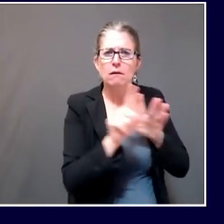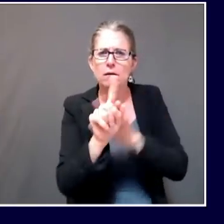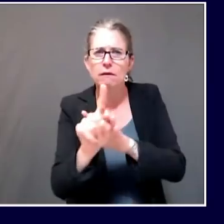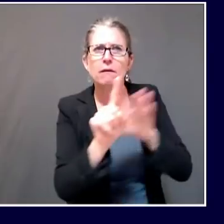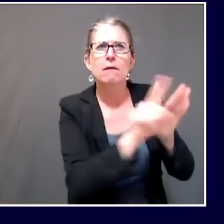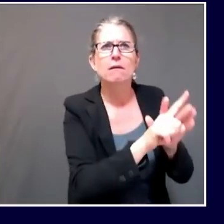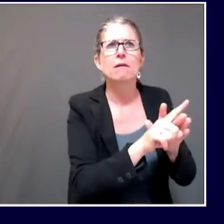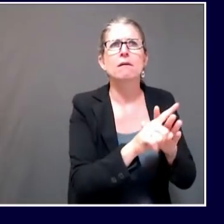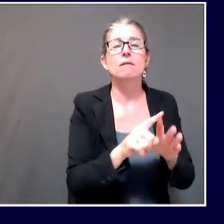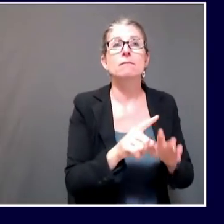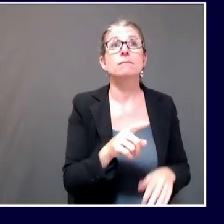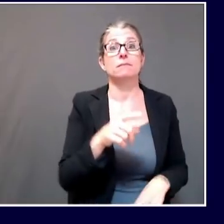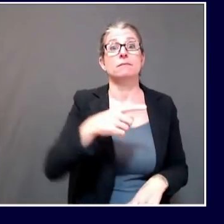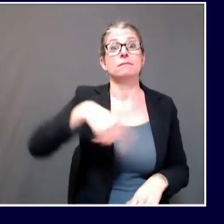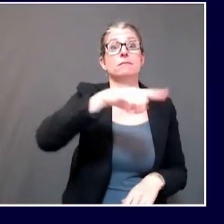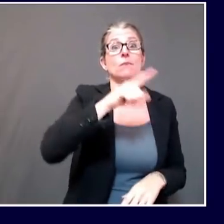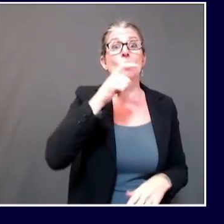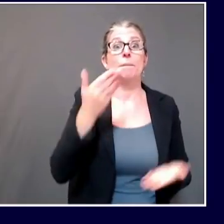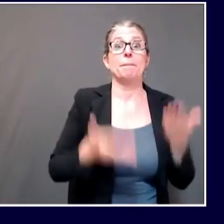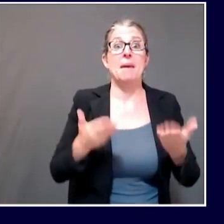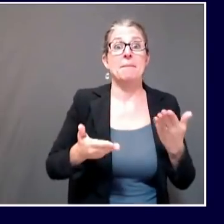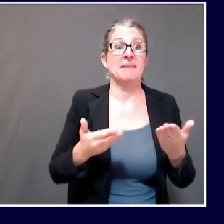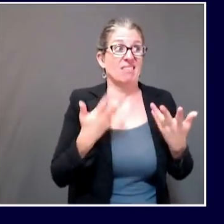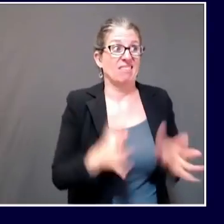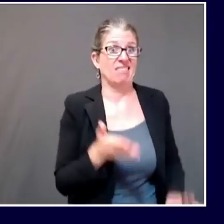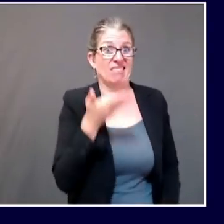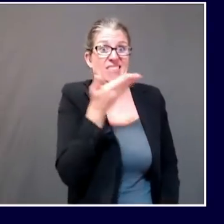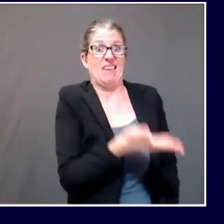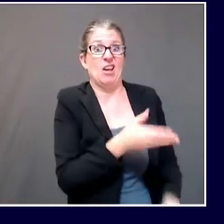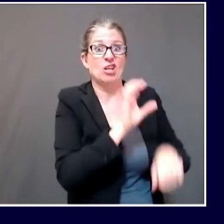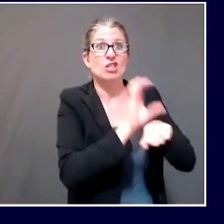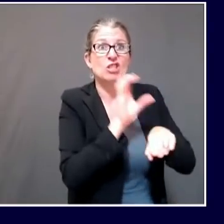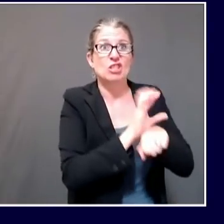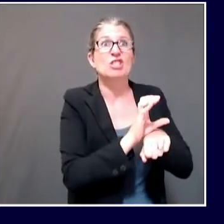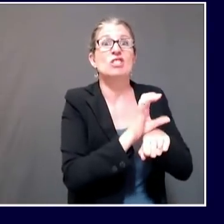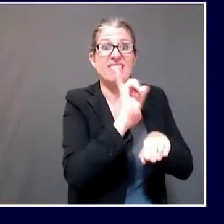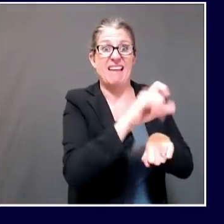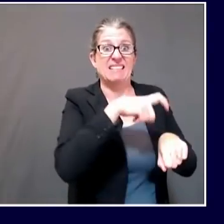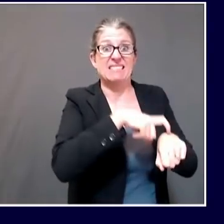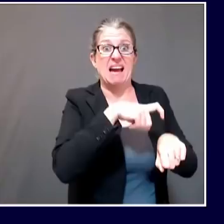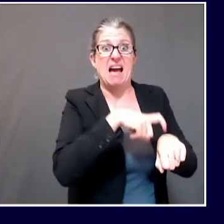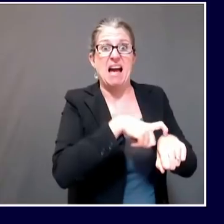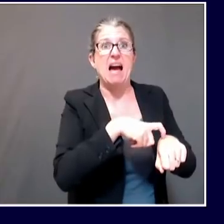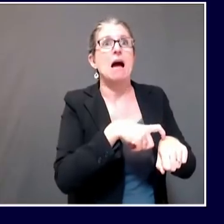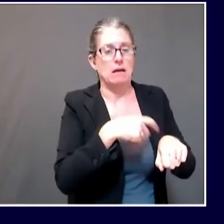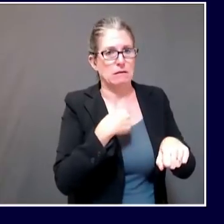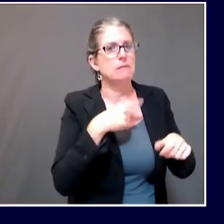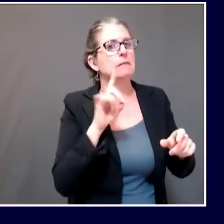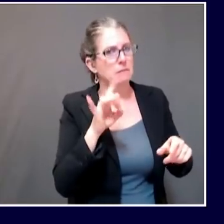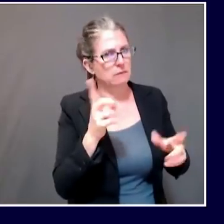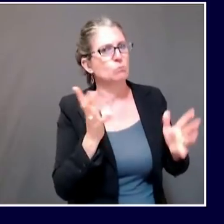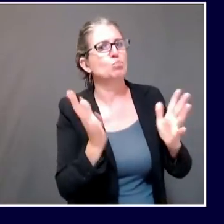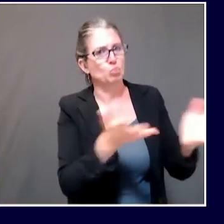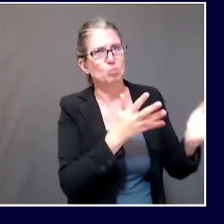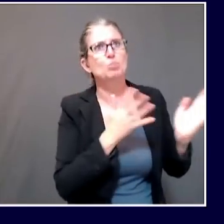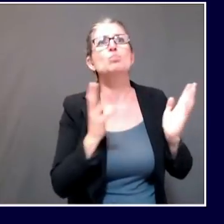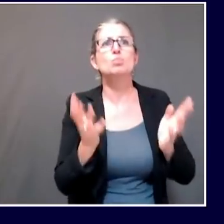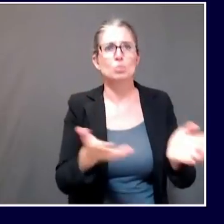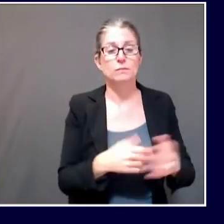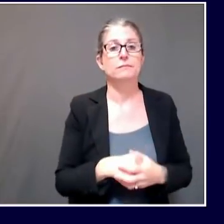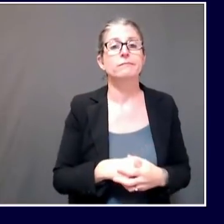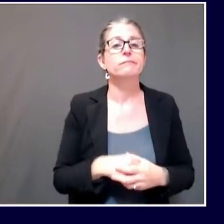exposed as opposed to trying to work against them. So my message here is,